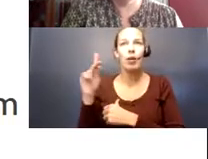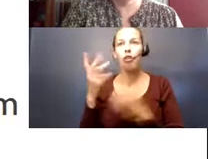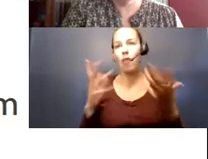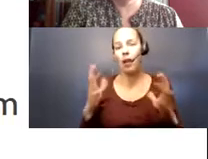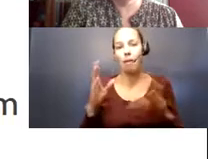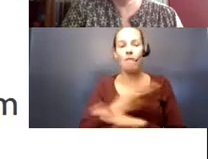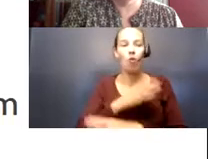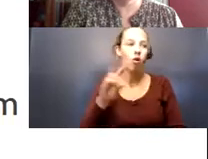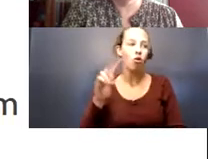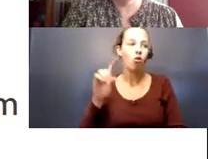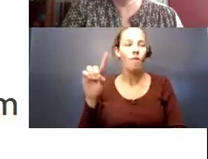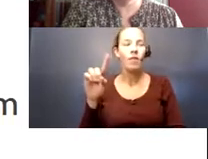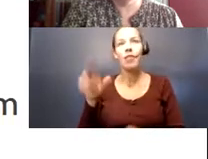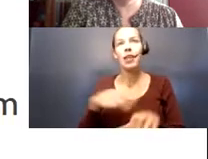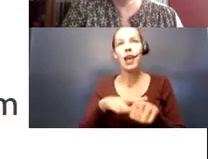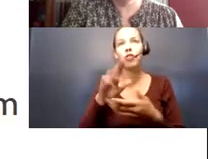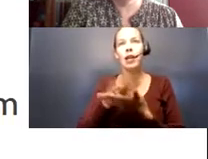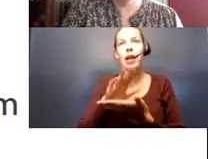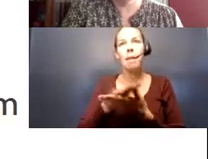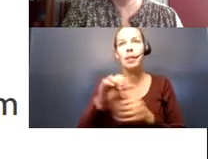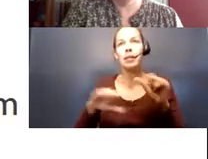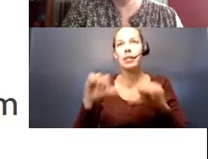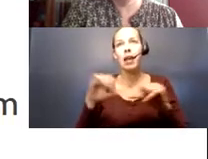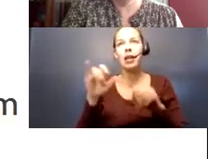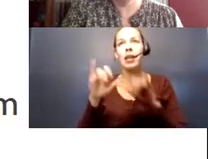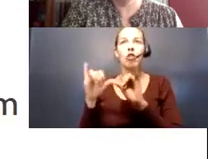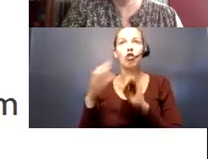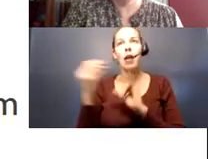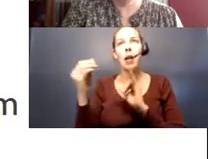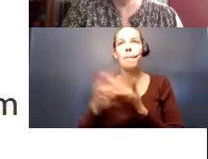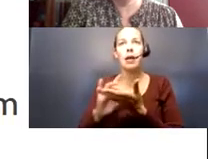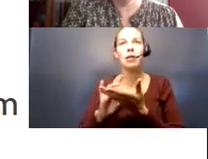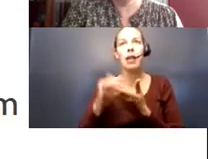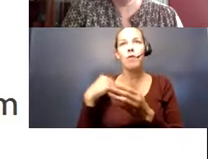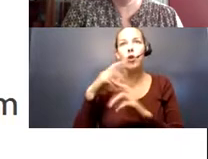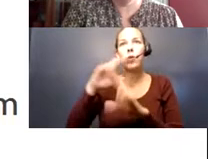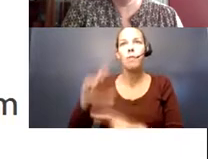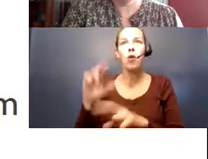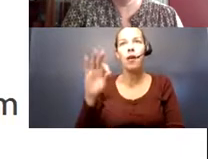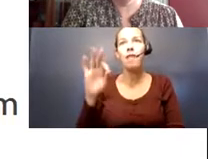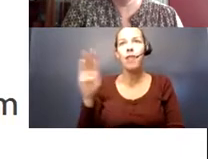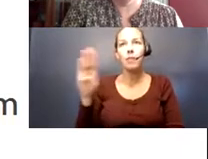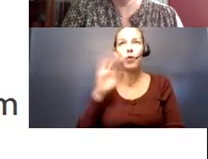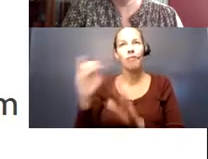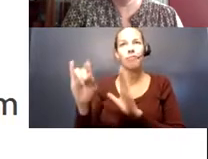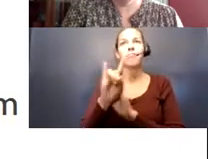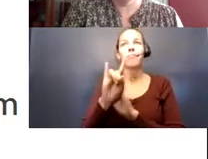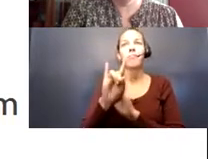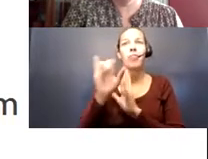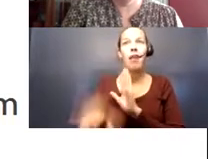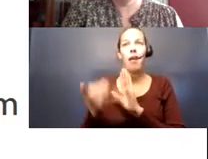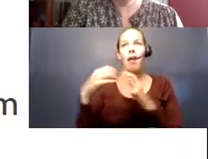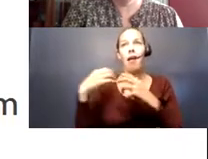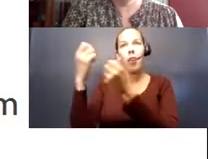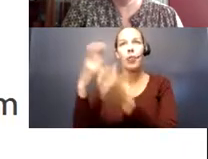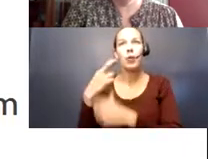So, the National Academies of Sciences and Engineering and Medicine had come out with a report in February identifying the health risks with